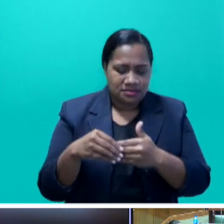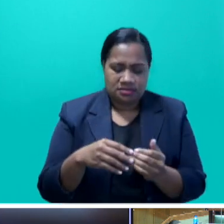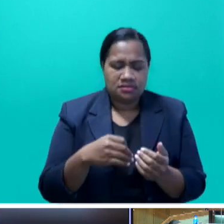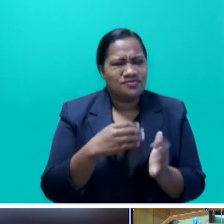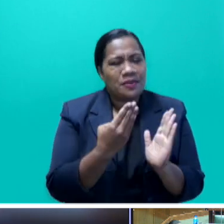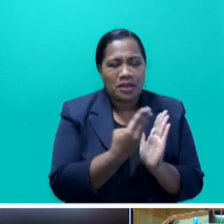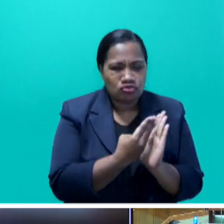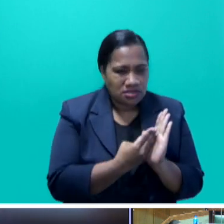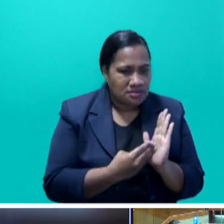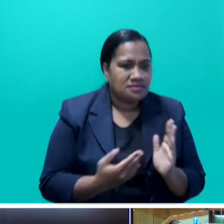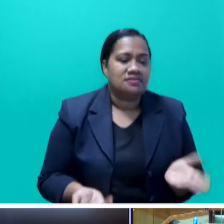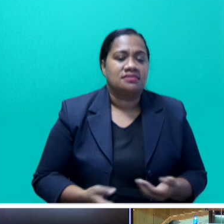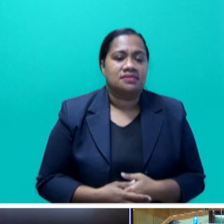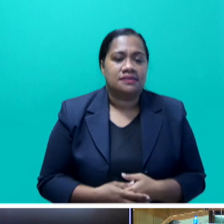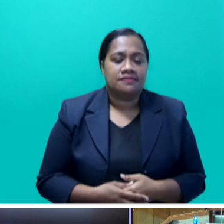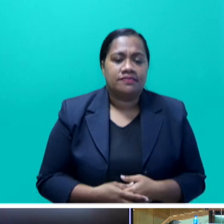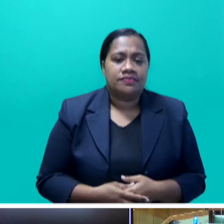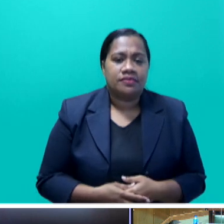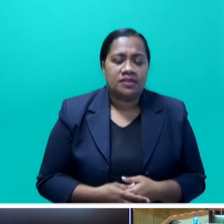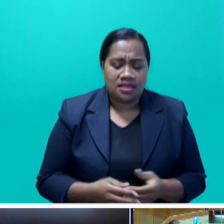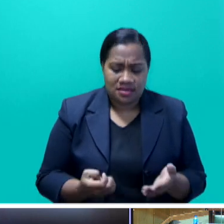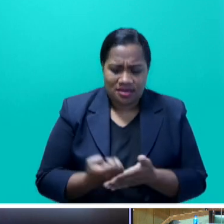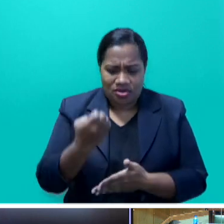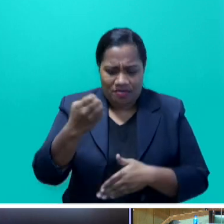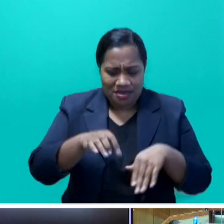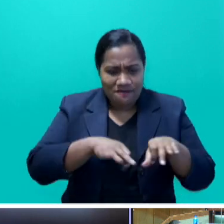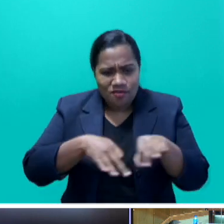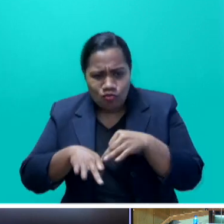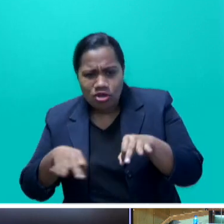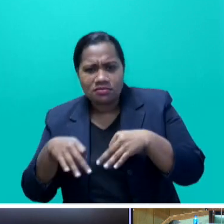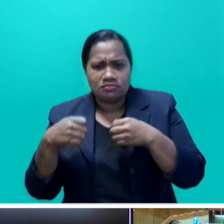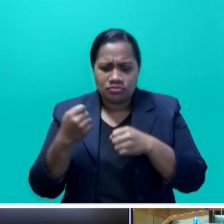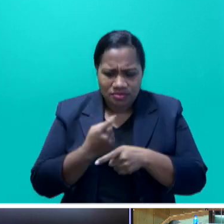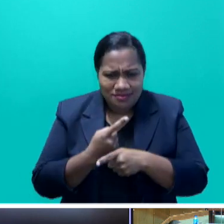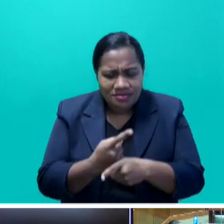and the economic framework it provides for the new normal.